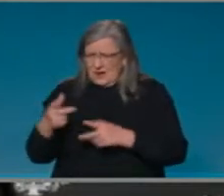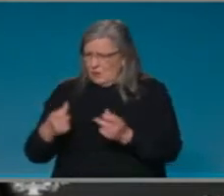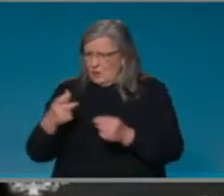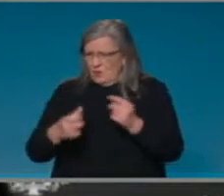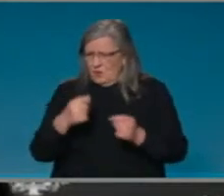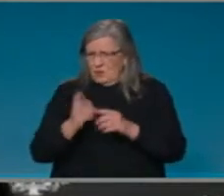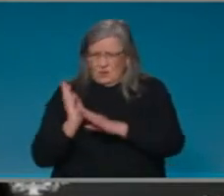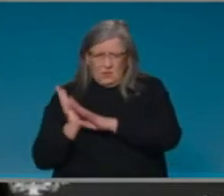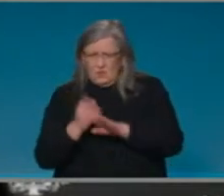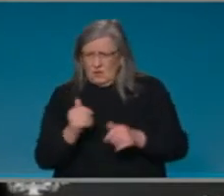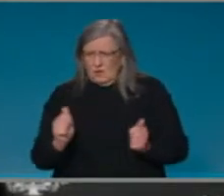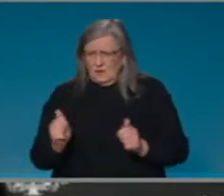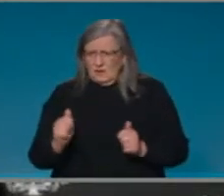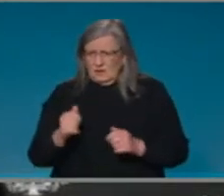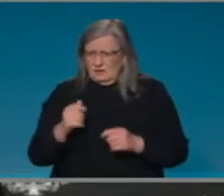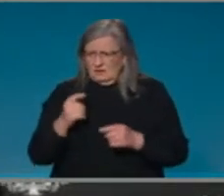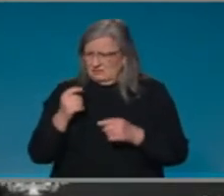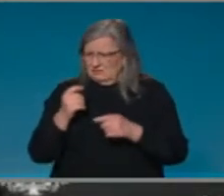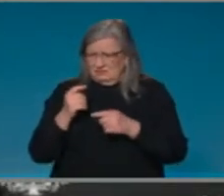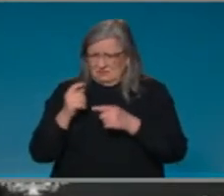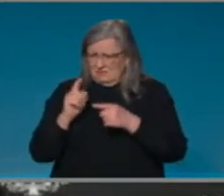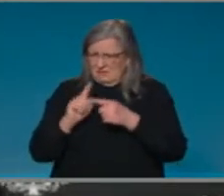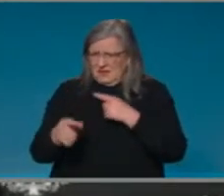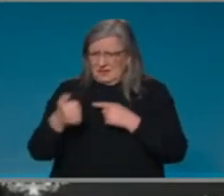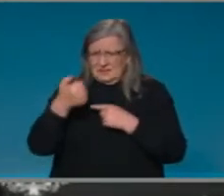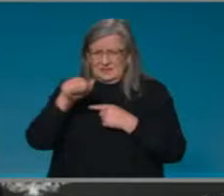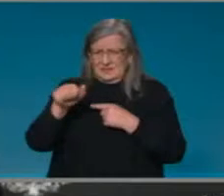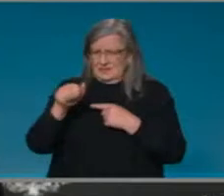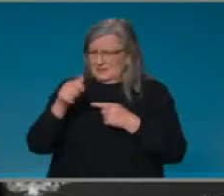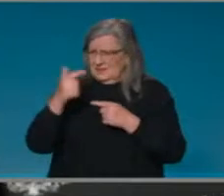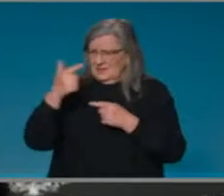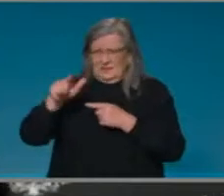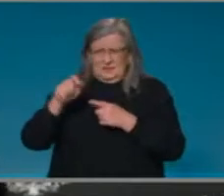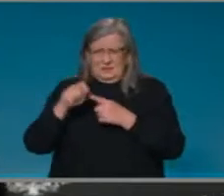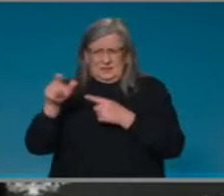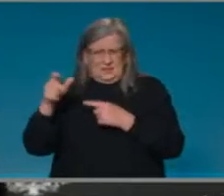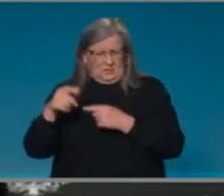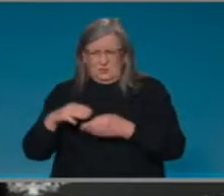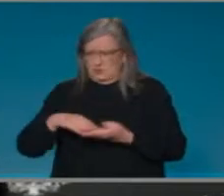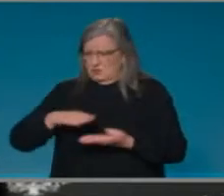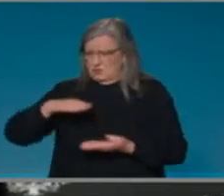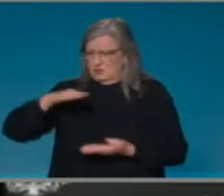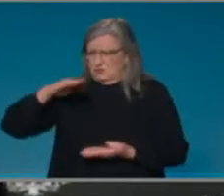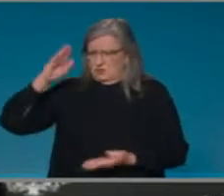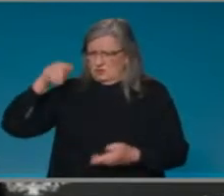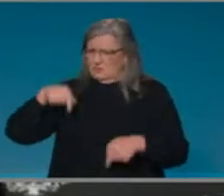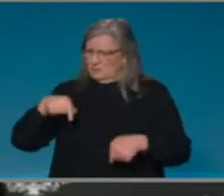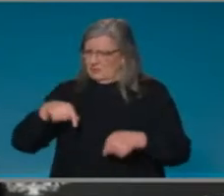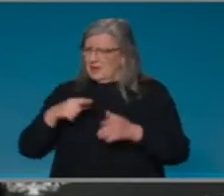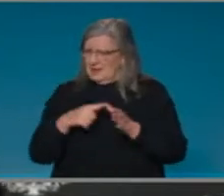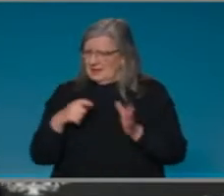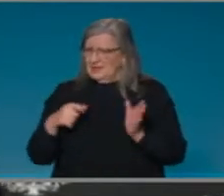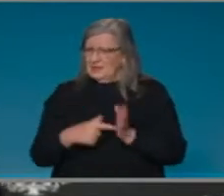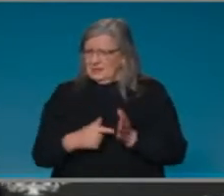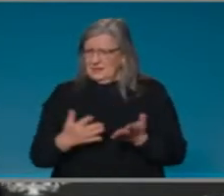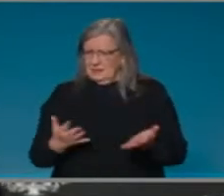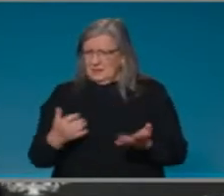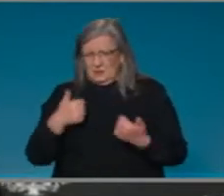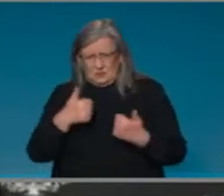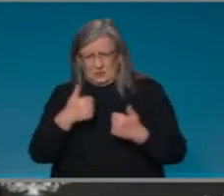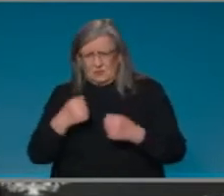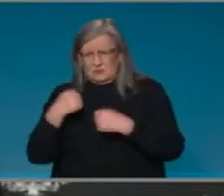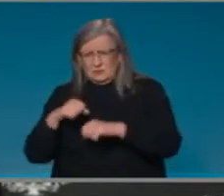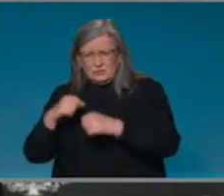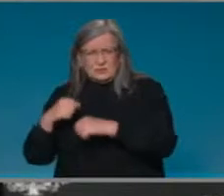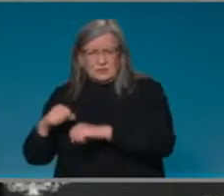and 70% rate range at a fast pace. And so that will provide protection. What it will mean is that